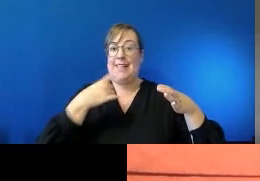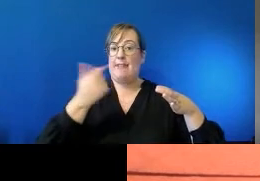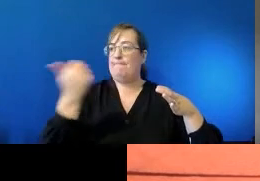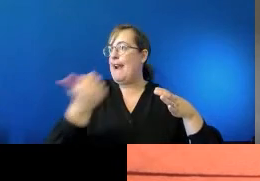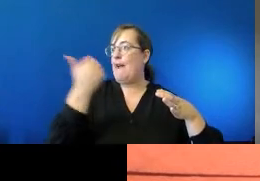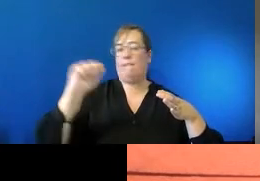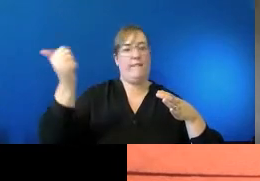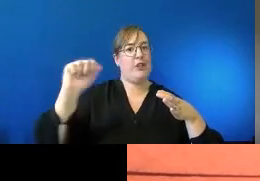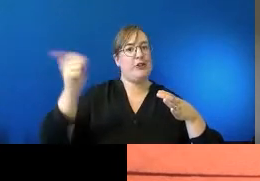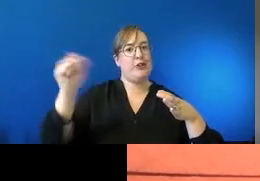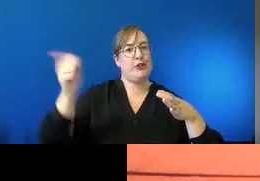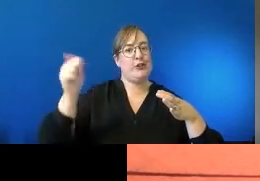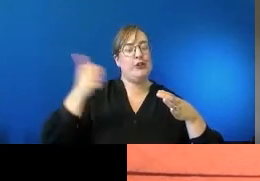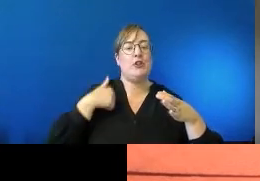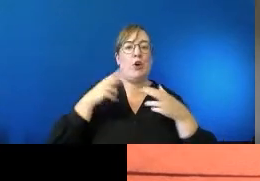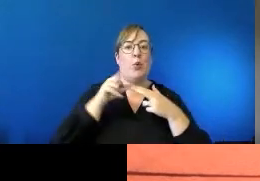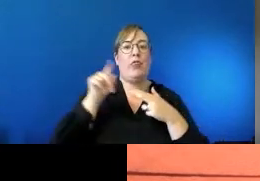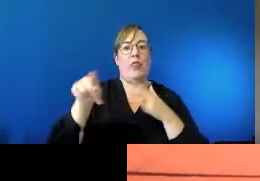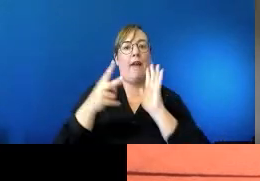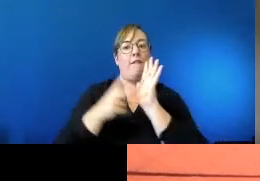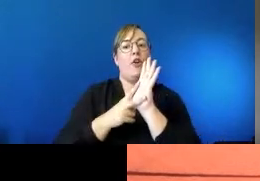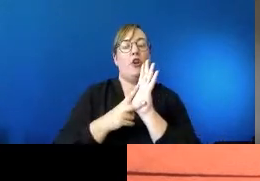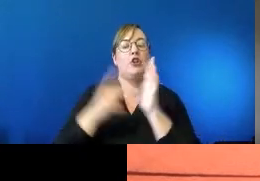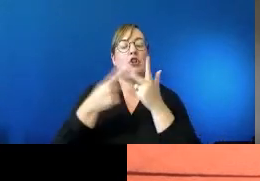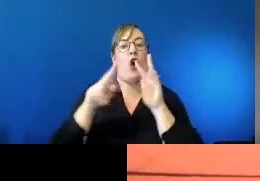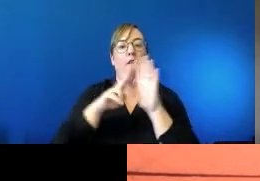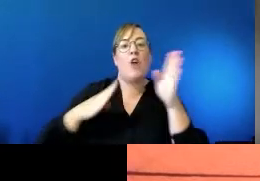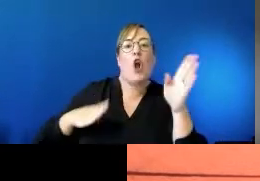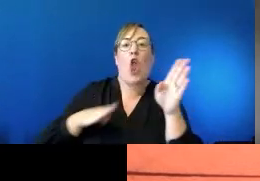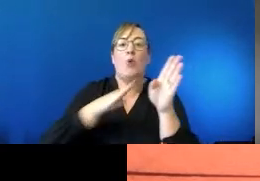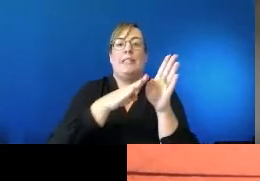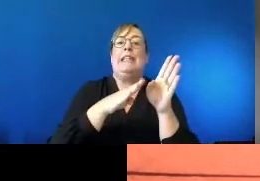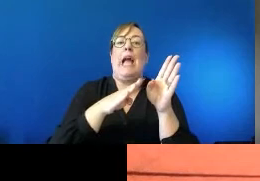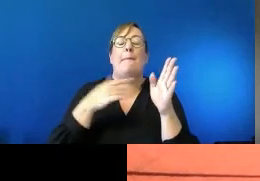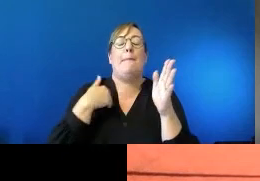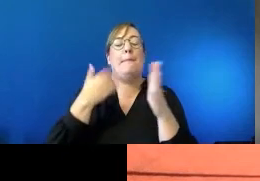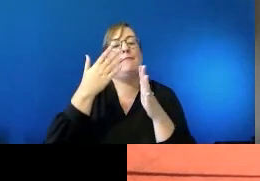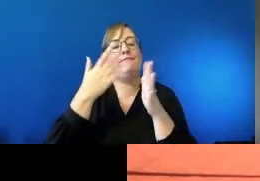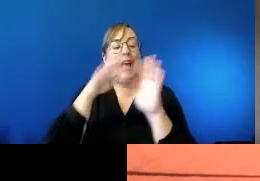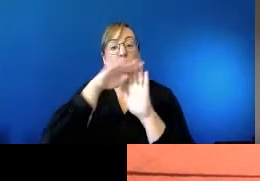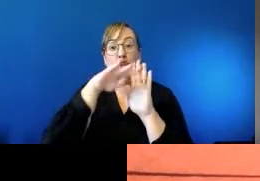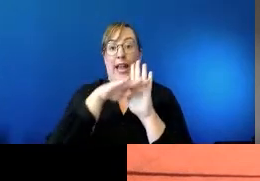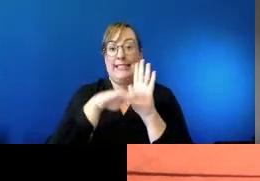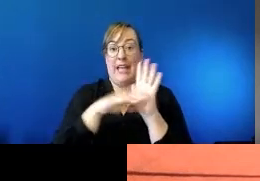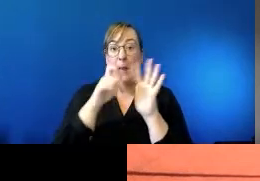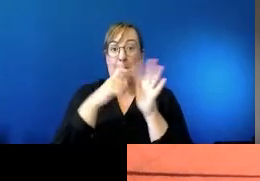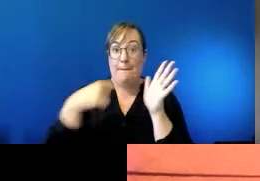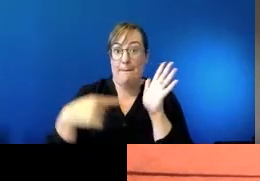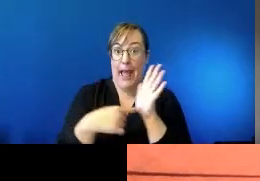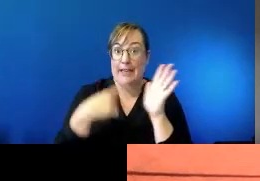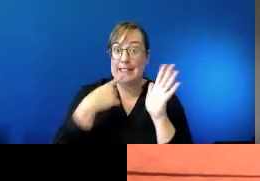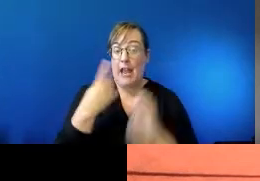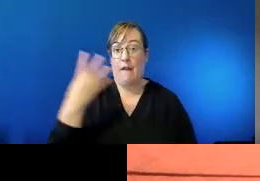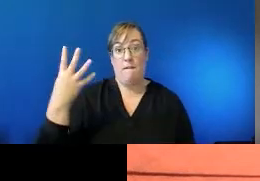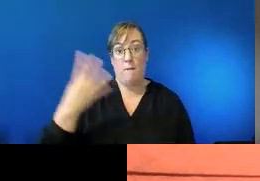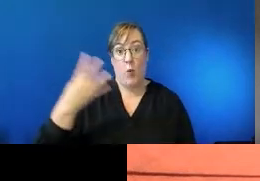enough when it comes to that version of the Closing the Gap agenda. As Pat recounts it, 14 of those community